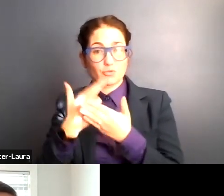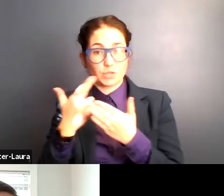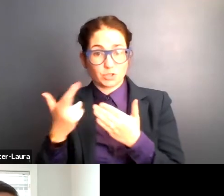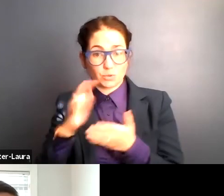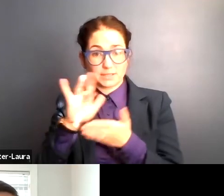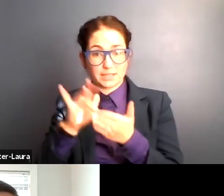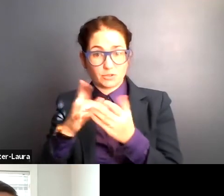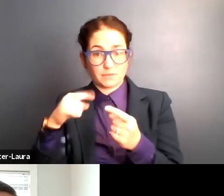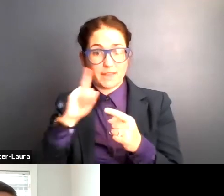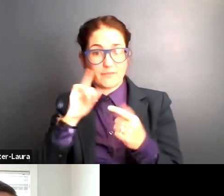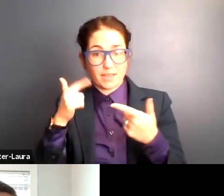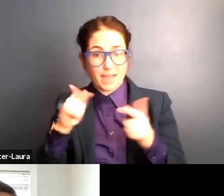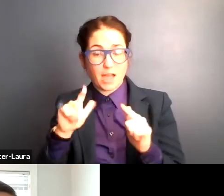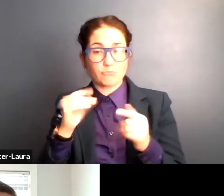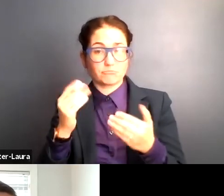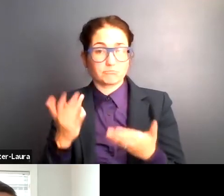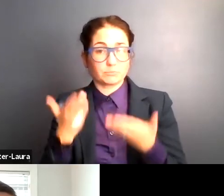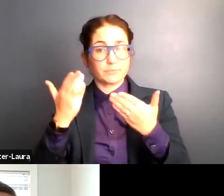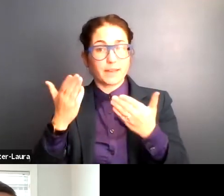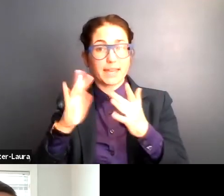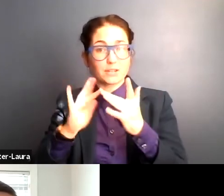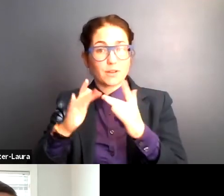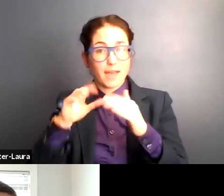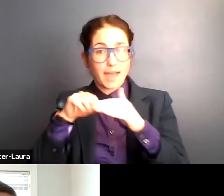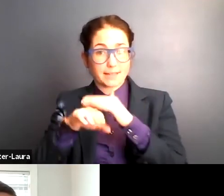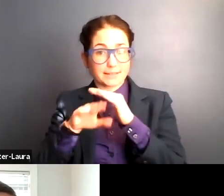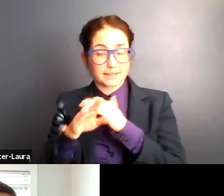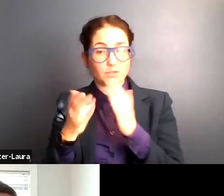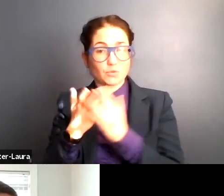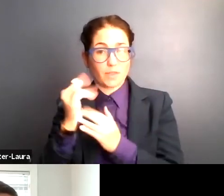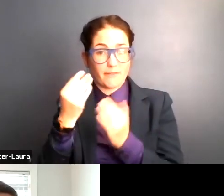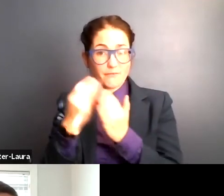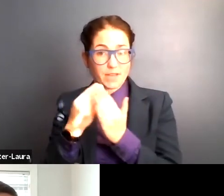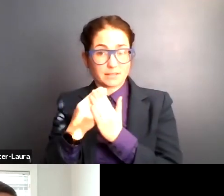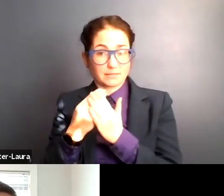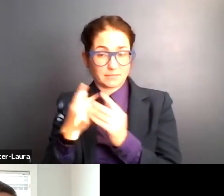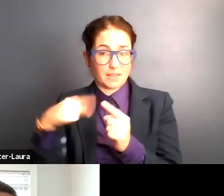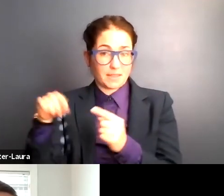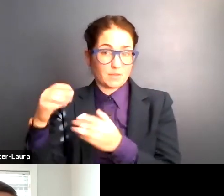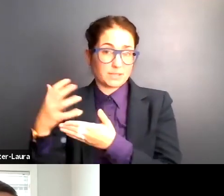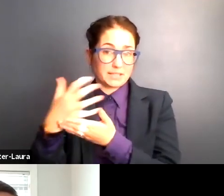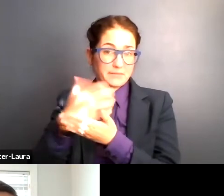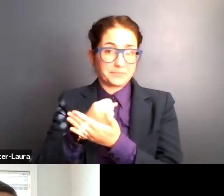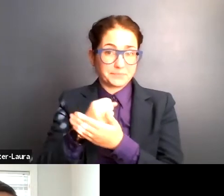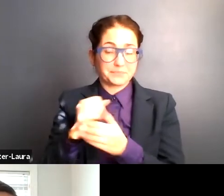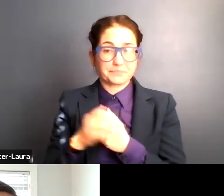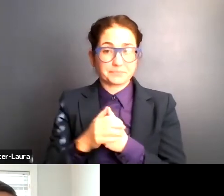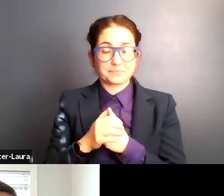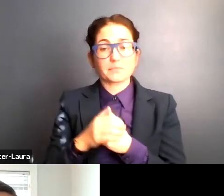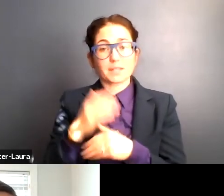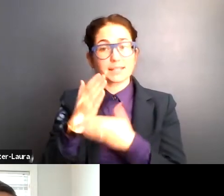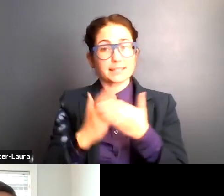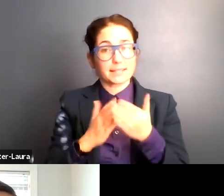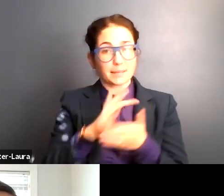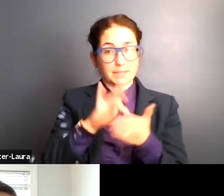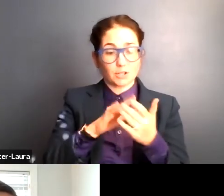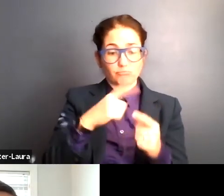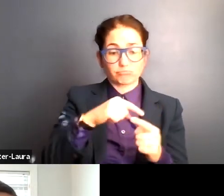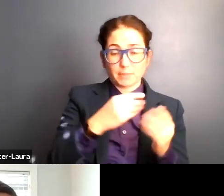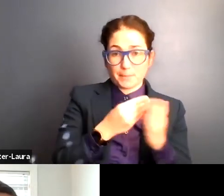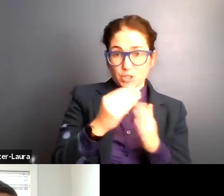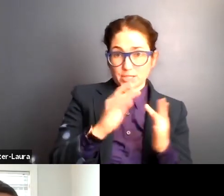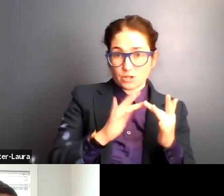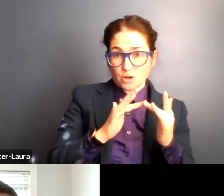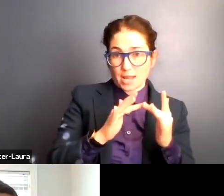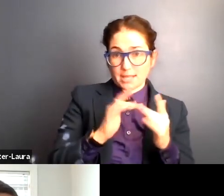and provided internet access through the funding that they receive. Um, some centers have purchased internet